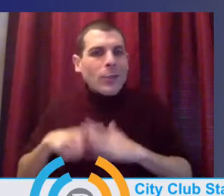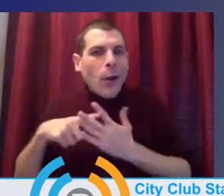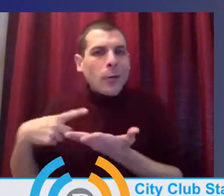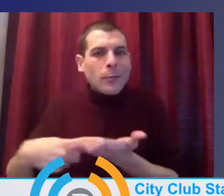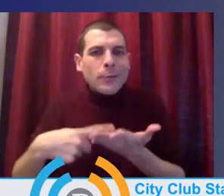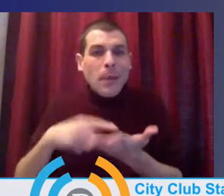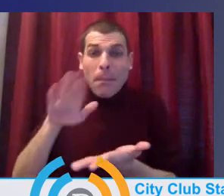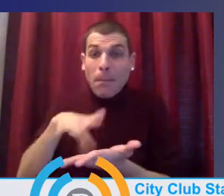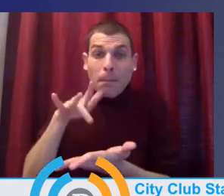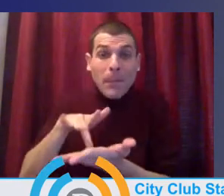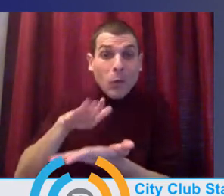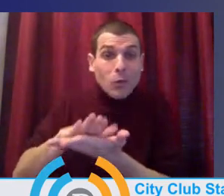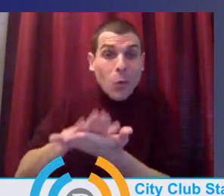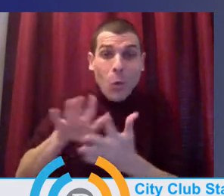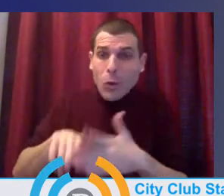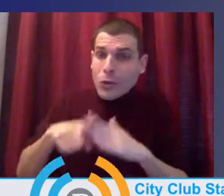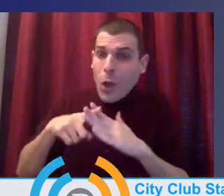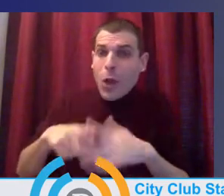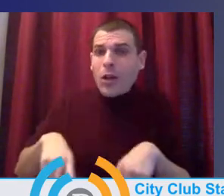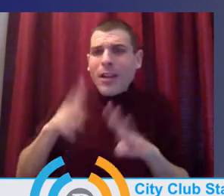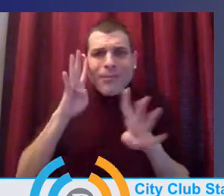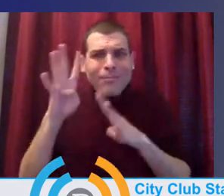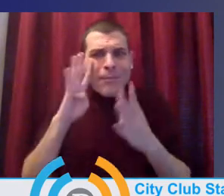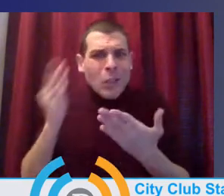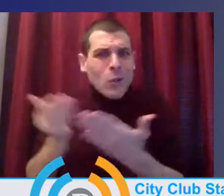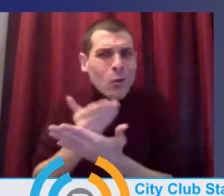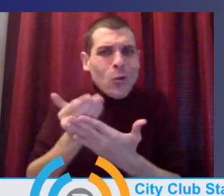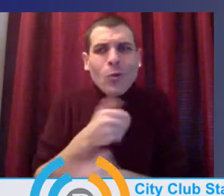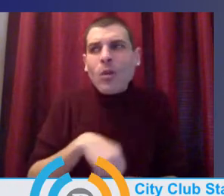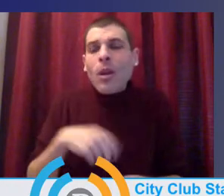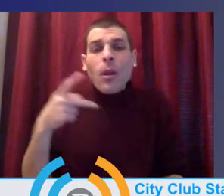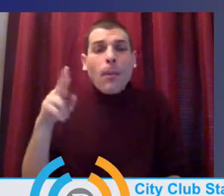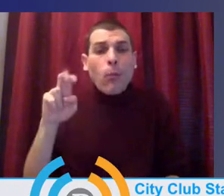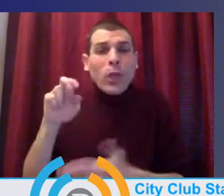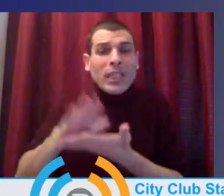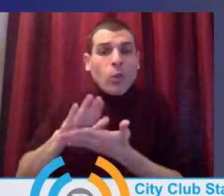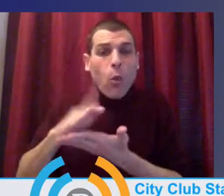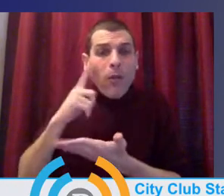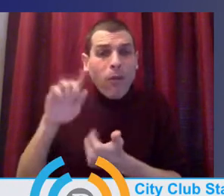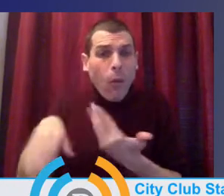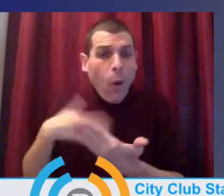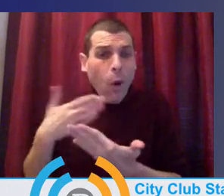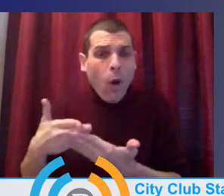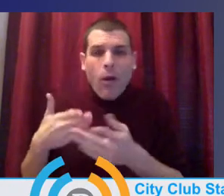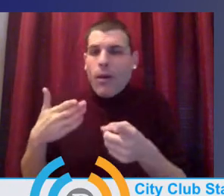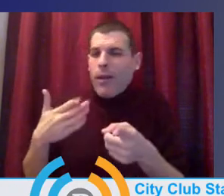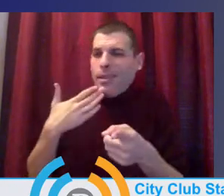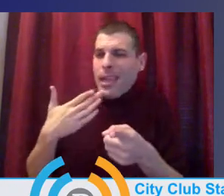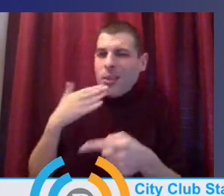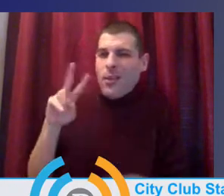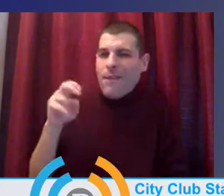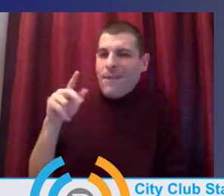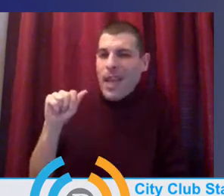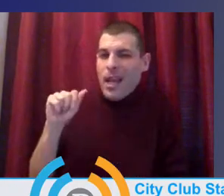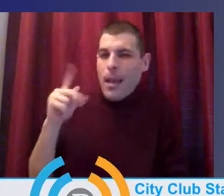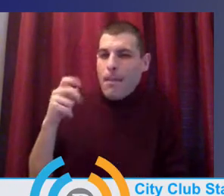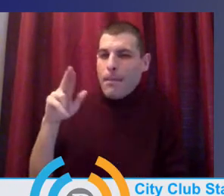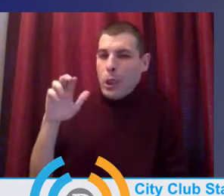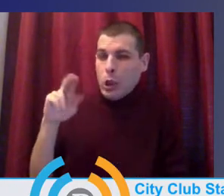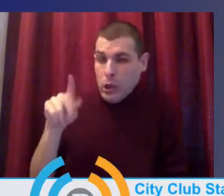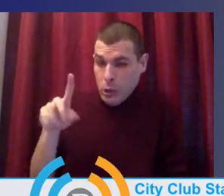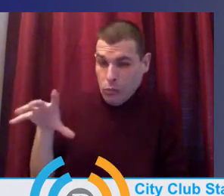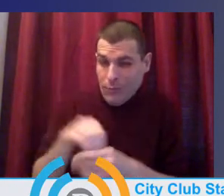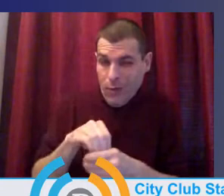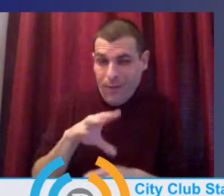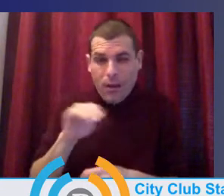redesign work. I'm so thankful for, uh, preschool for all. Thank you for your leadership, Commissioner Vega Peterson and everybody that participated that we're starting